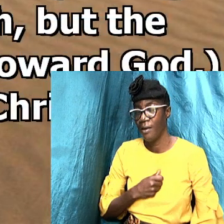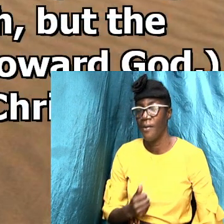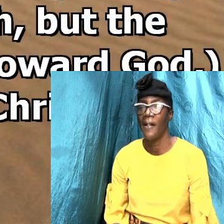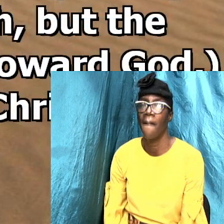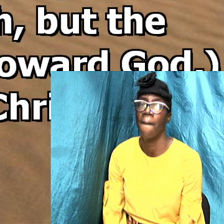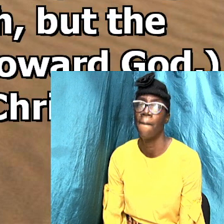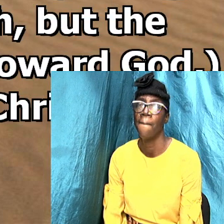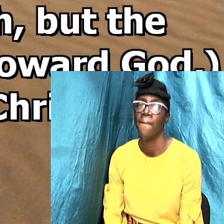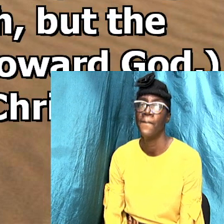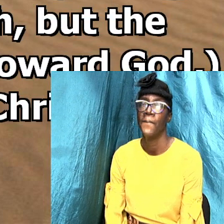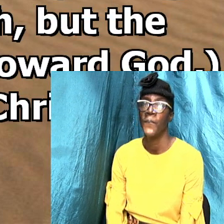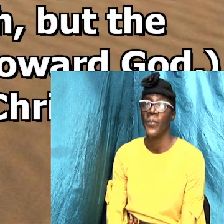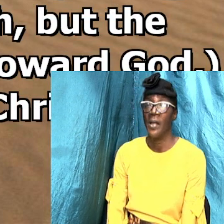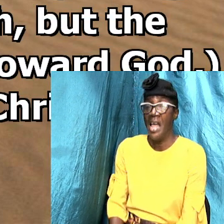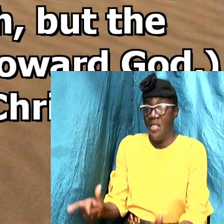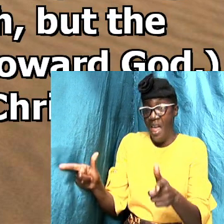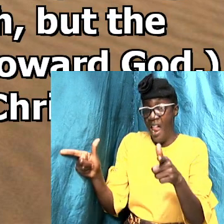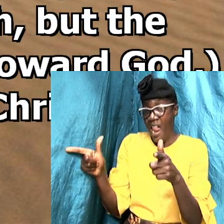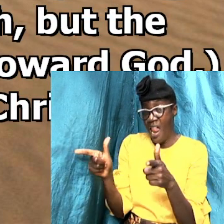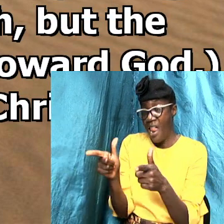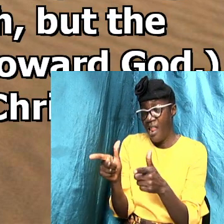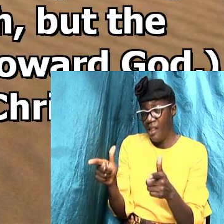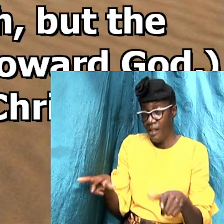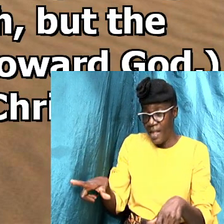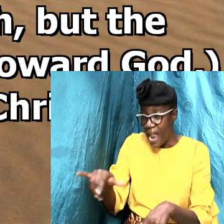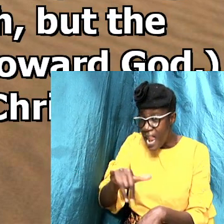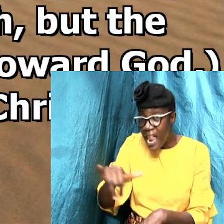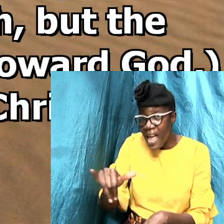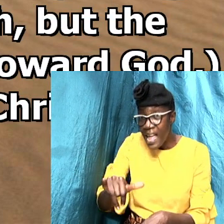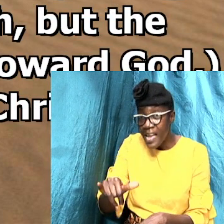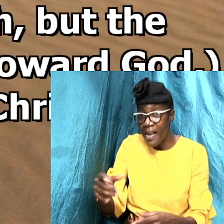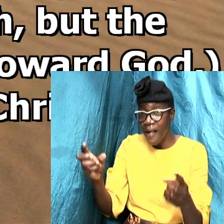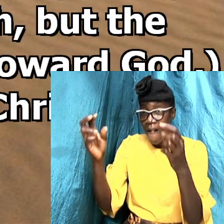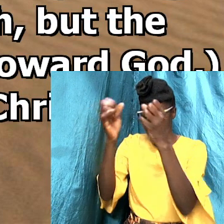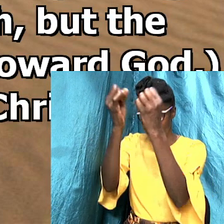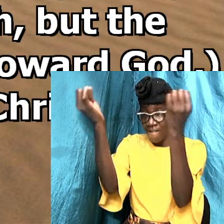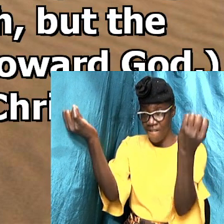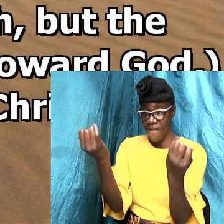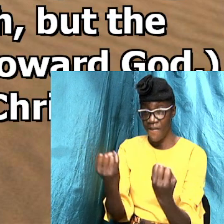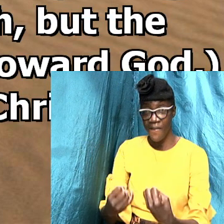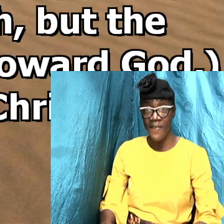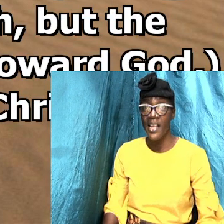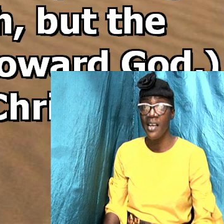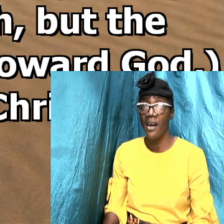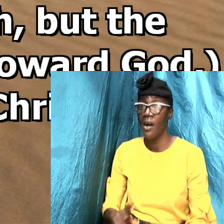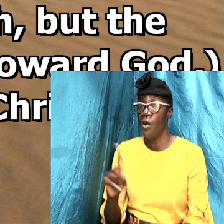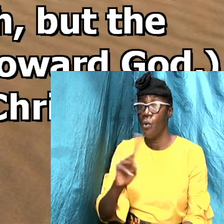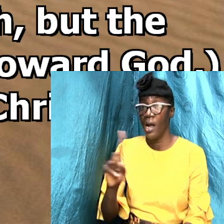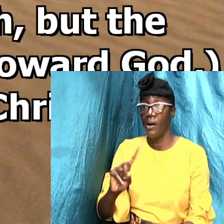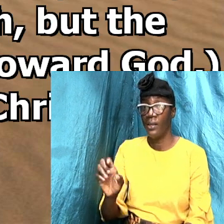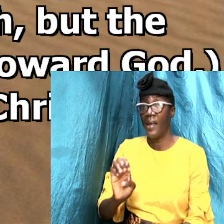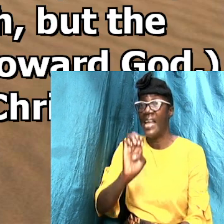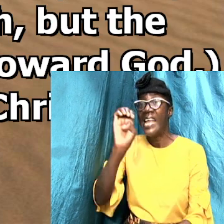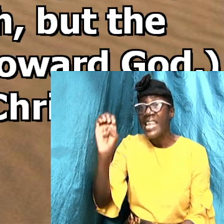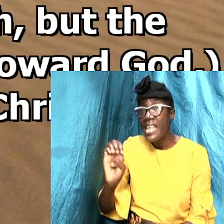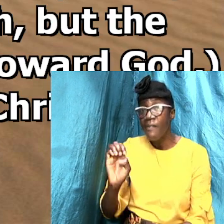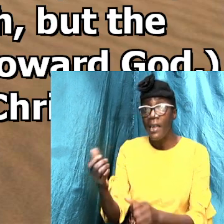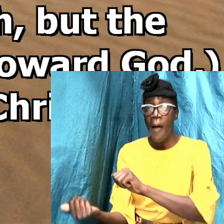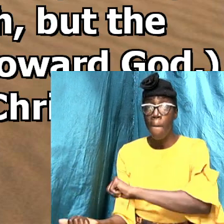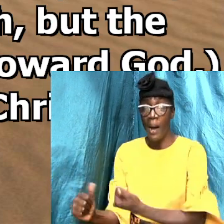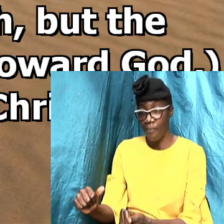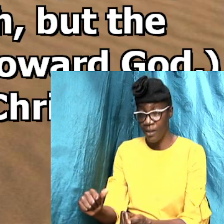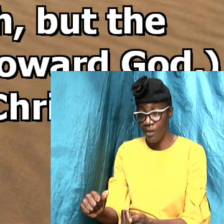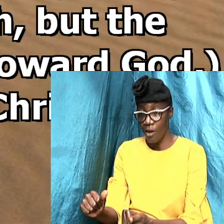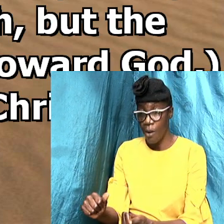The like figure, we are unto even baptism